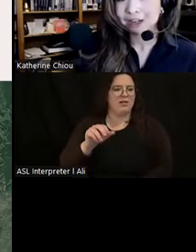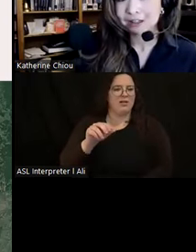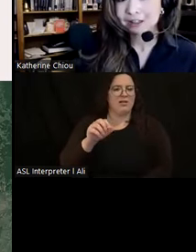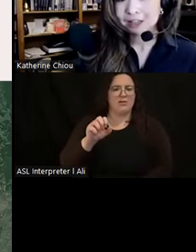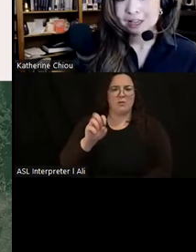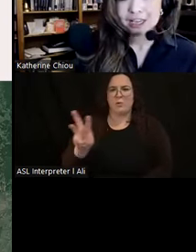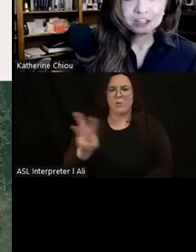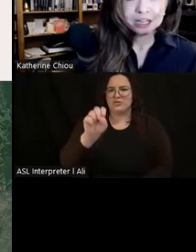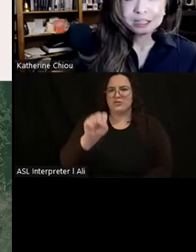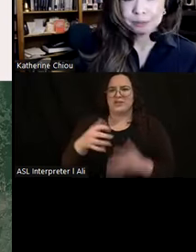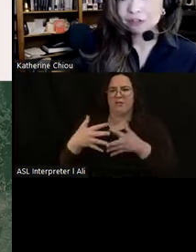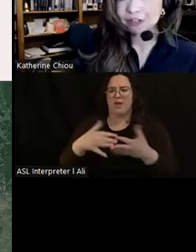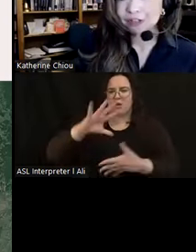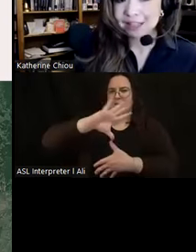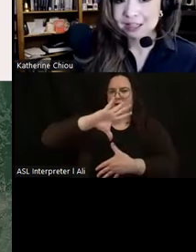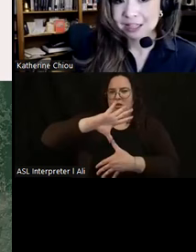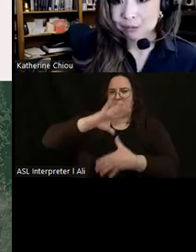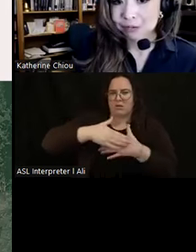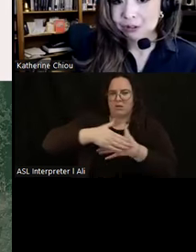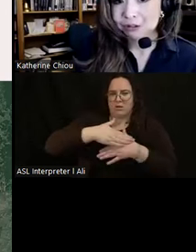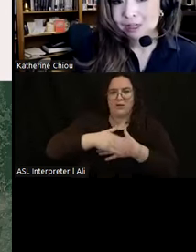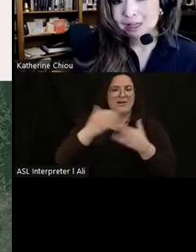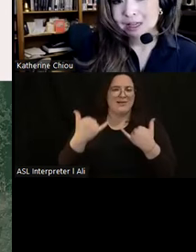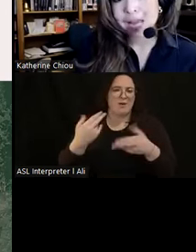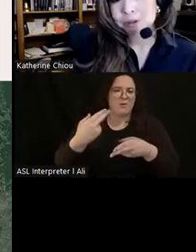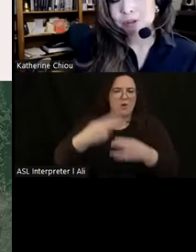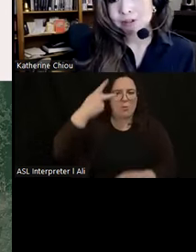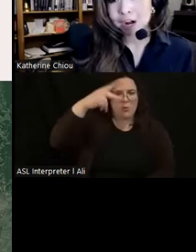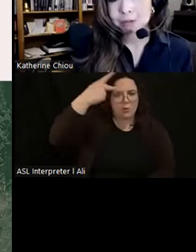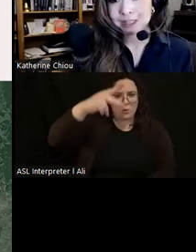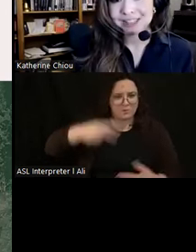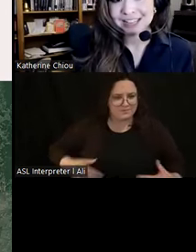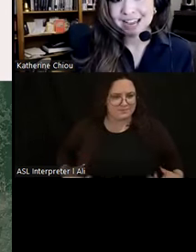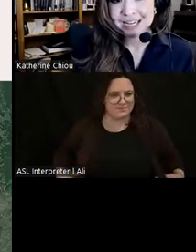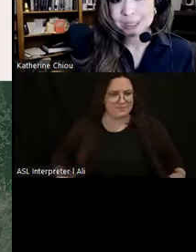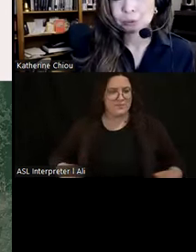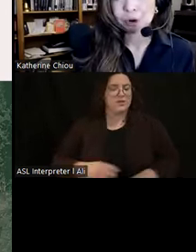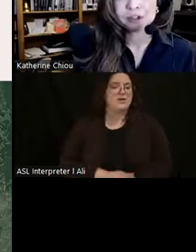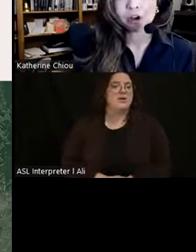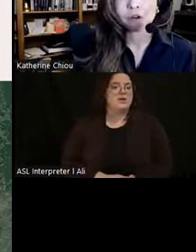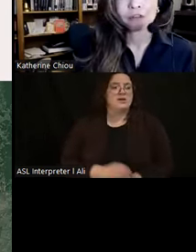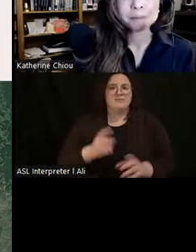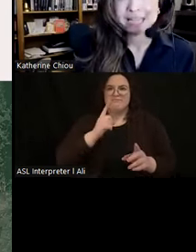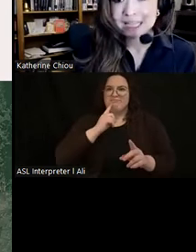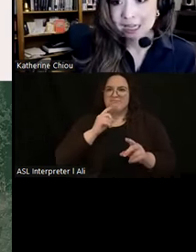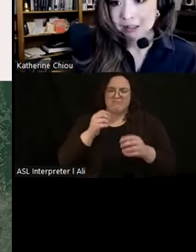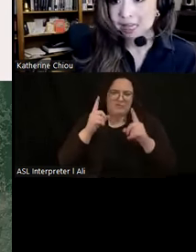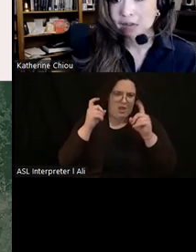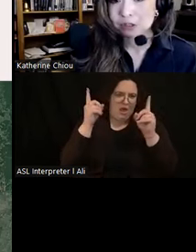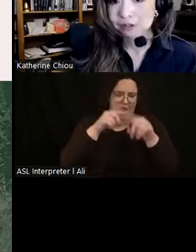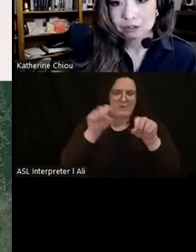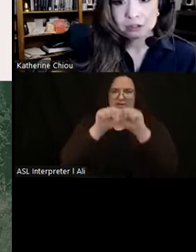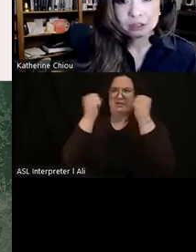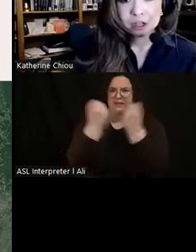America. Here in this beautiful land that is now Peru, a tapestry of complex societies was woven over millennia,